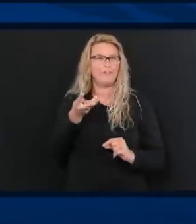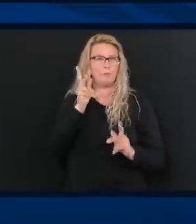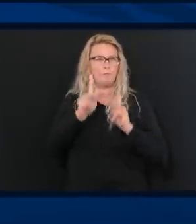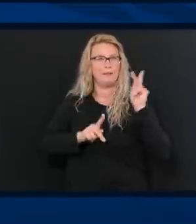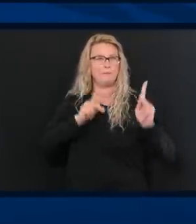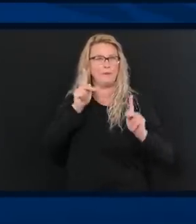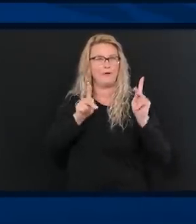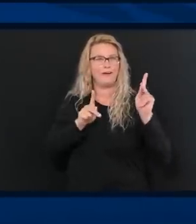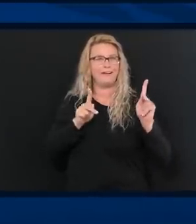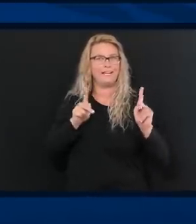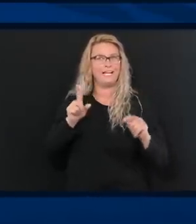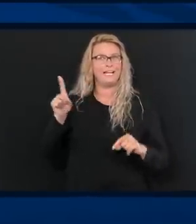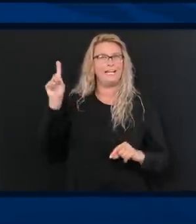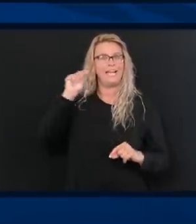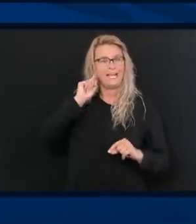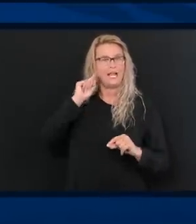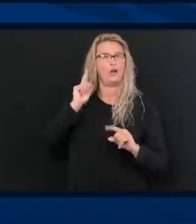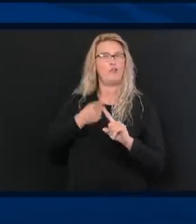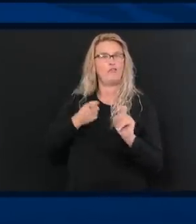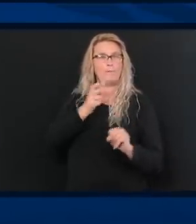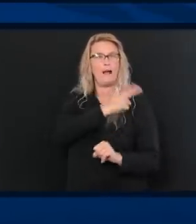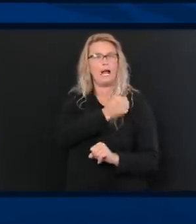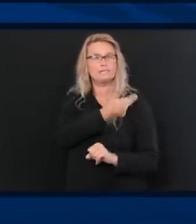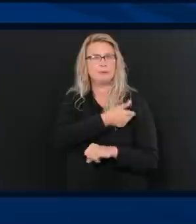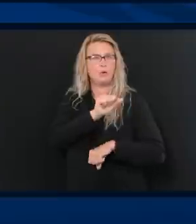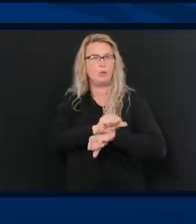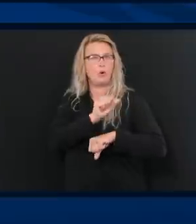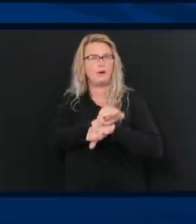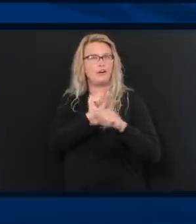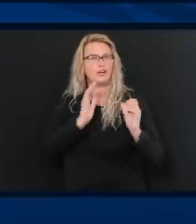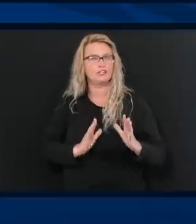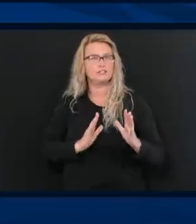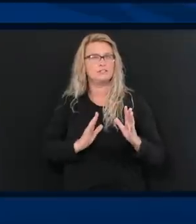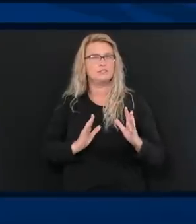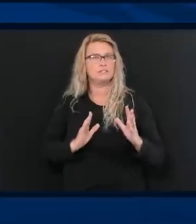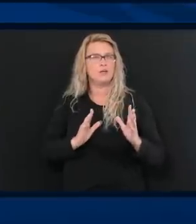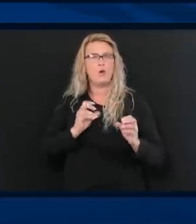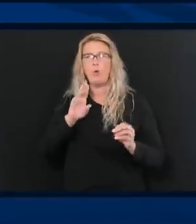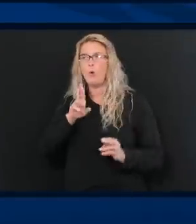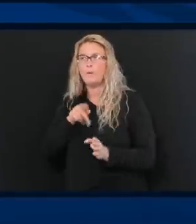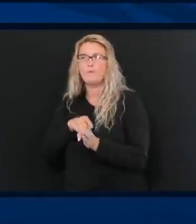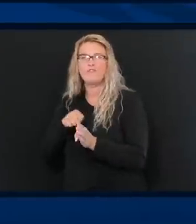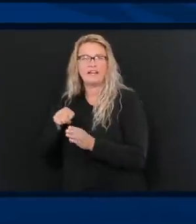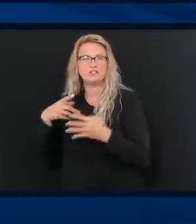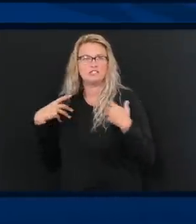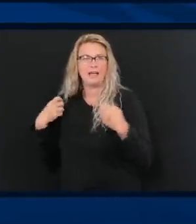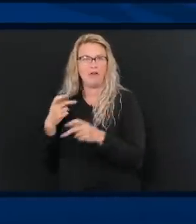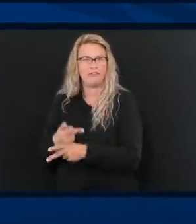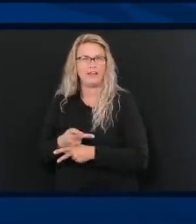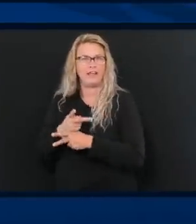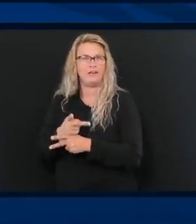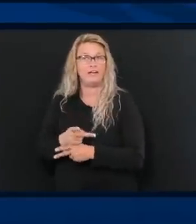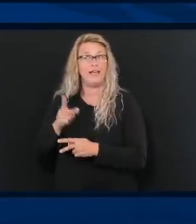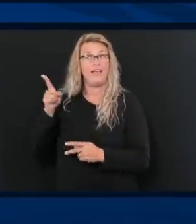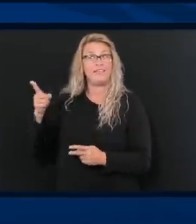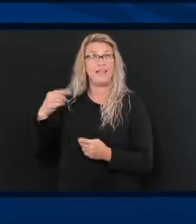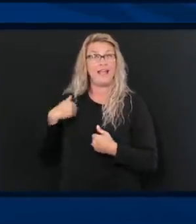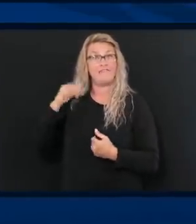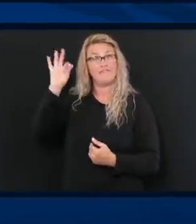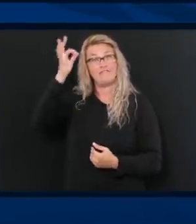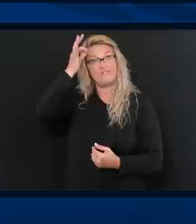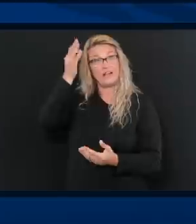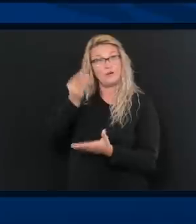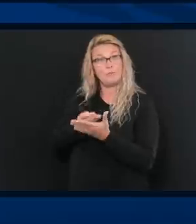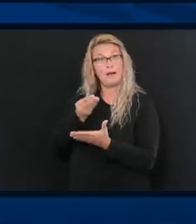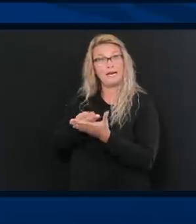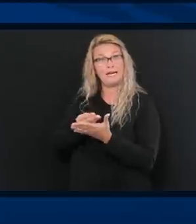saying that they hear from hospital workers or healthcare professionals that hospitals get federal money if they have COVID